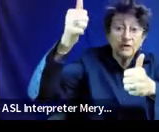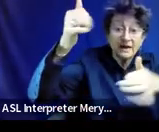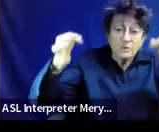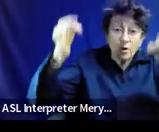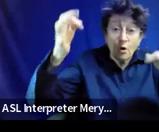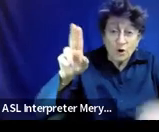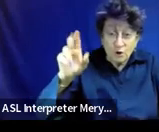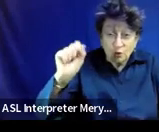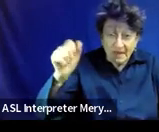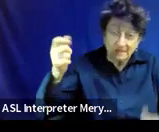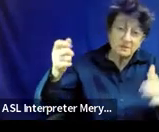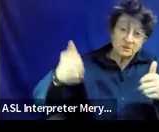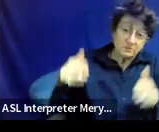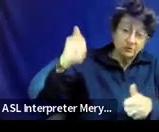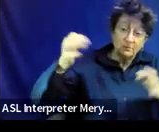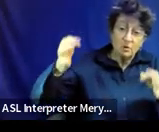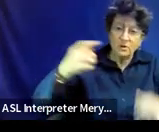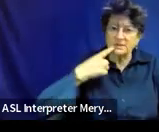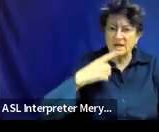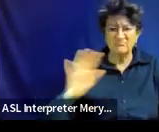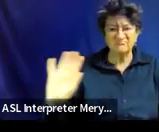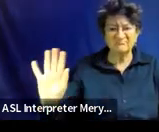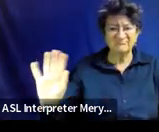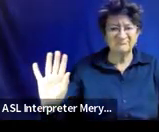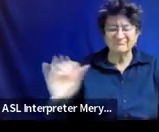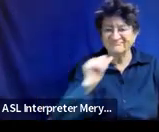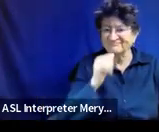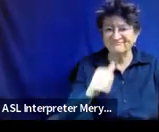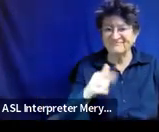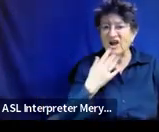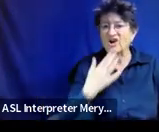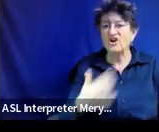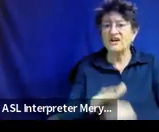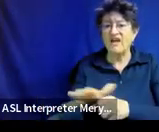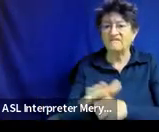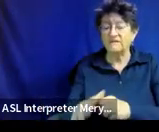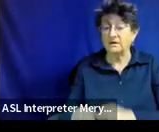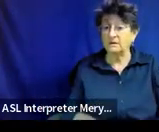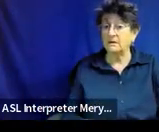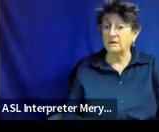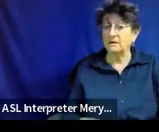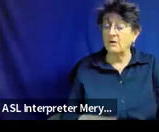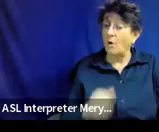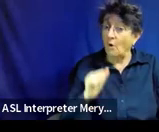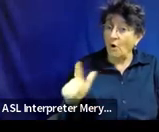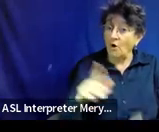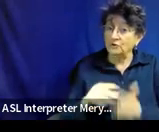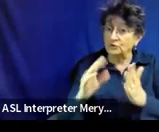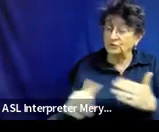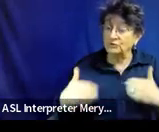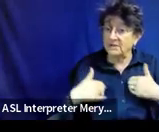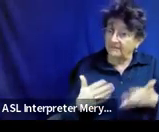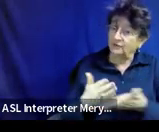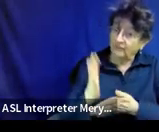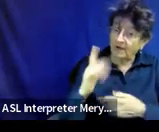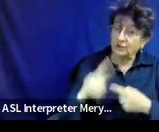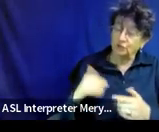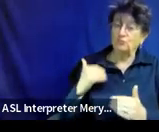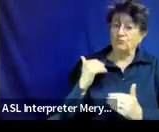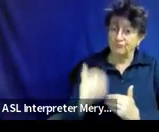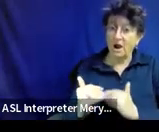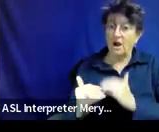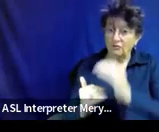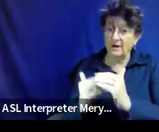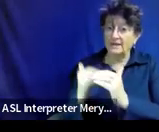All students have the right to make progress, right? They have the right to work on